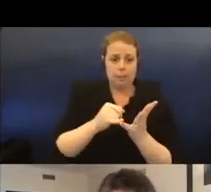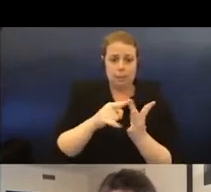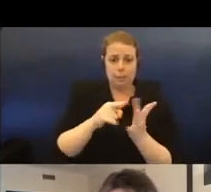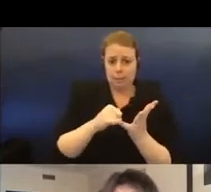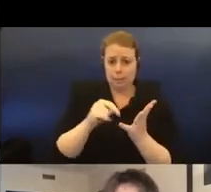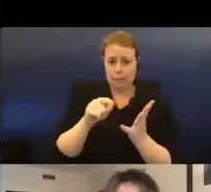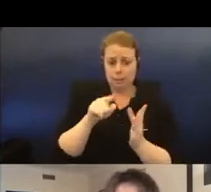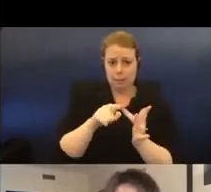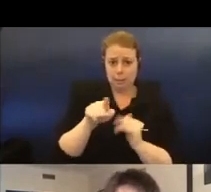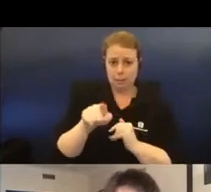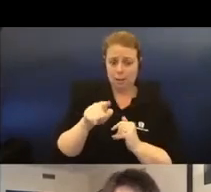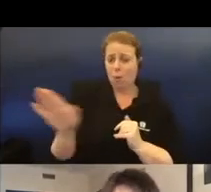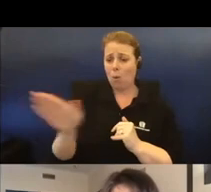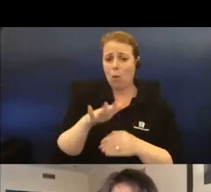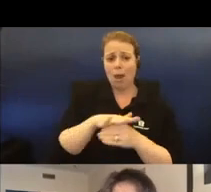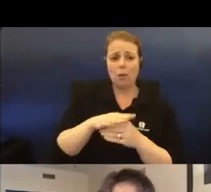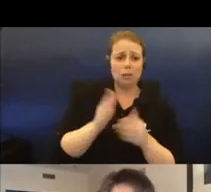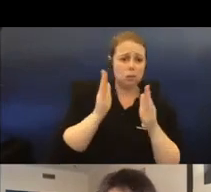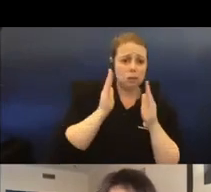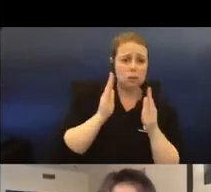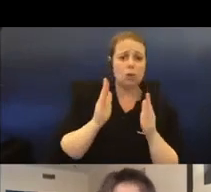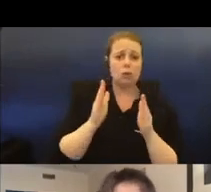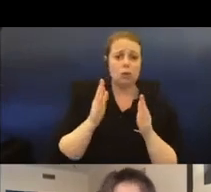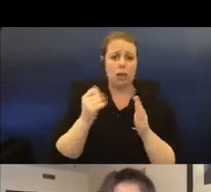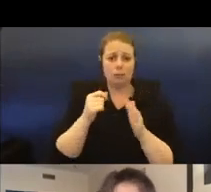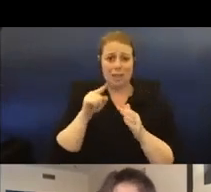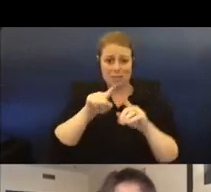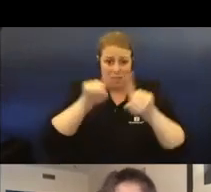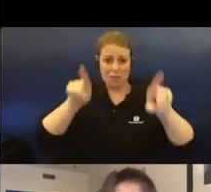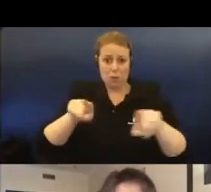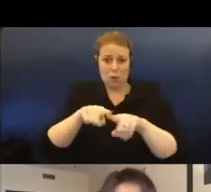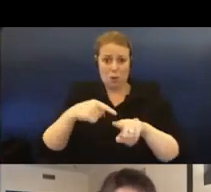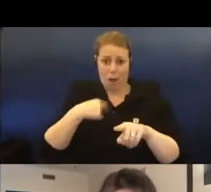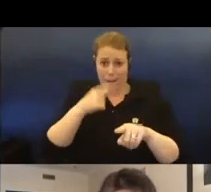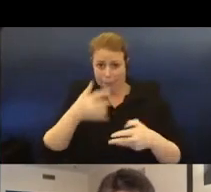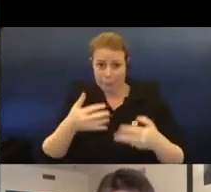Just in this image, I counted seven rooftops of the church.